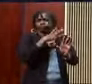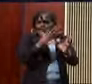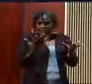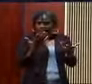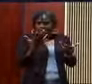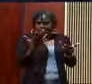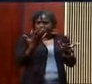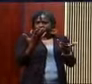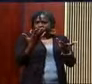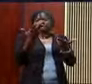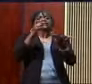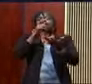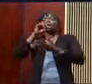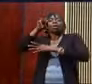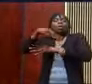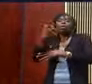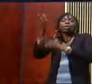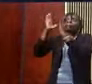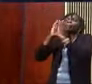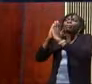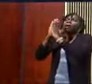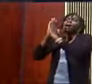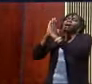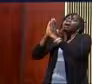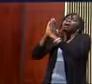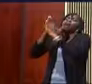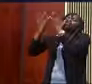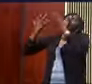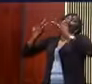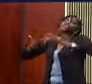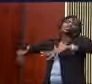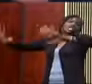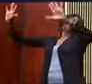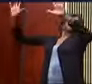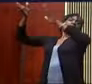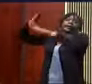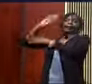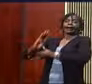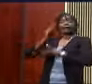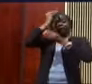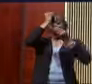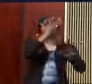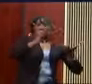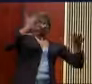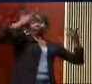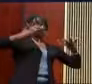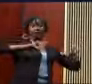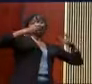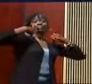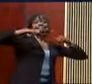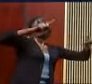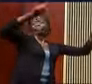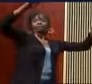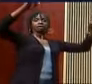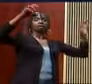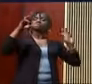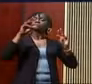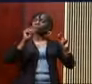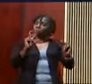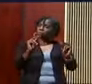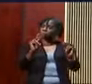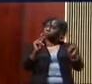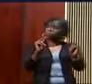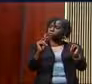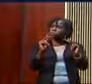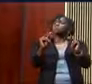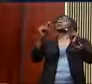to just pray and think that God is going to just say miraculously all the time, your mind has been